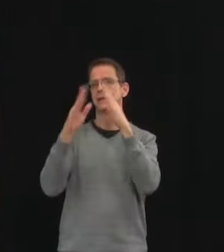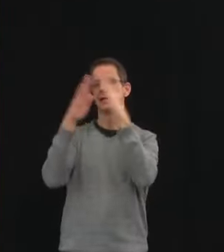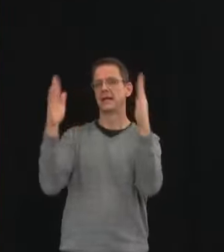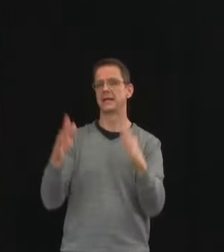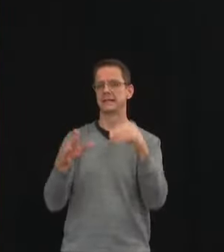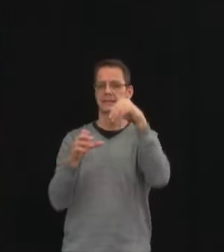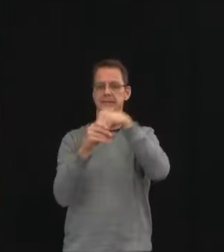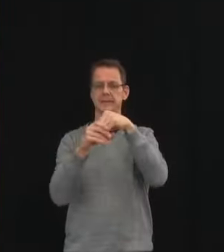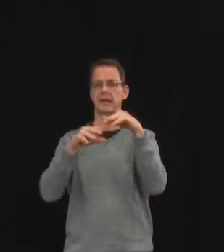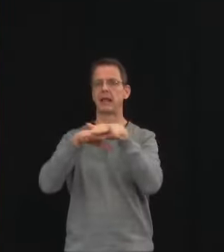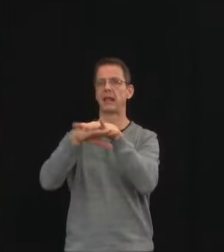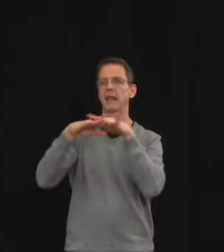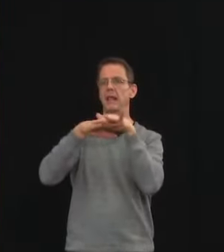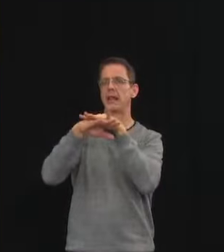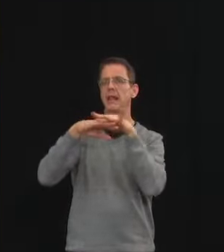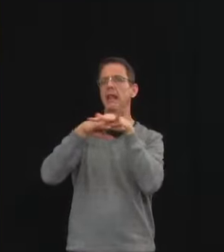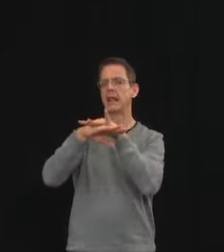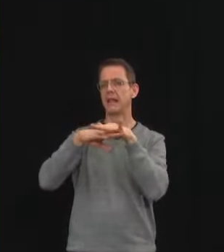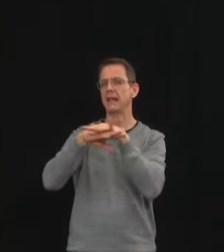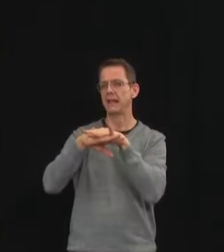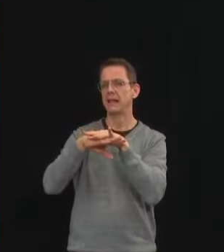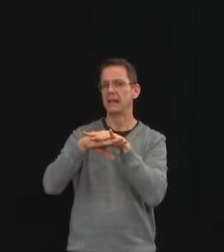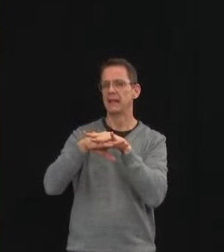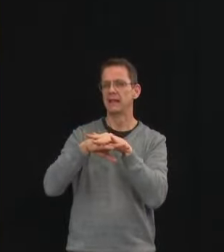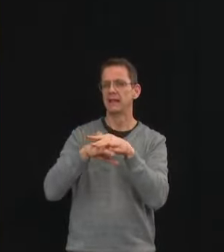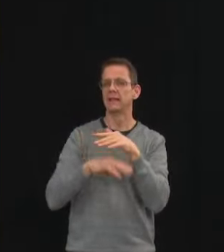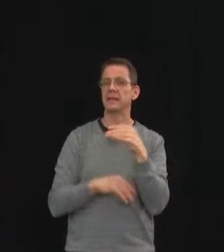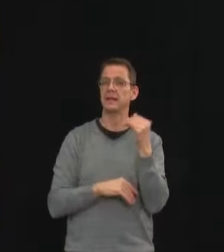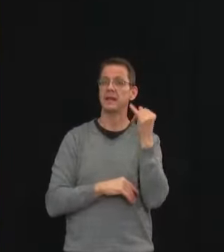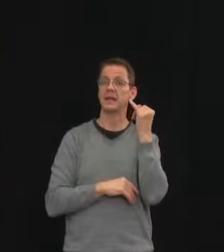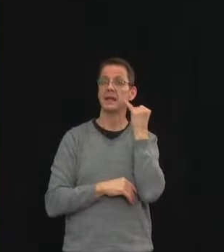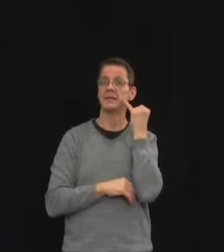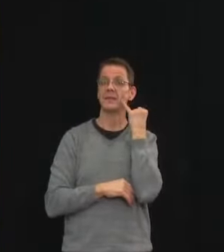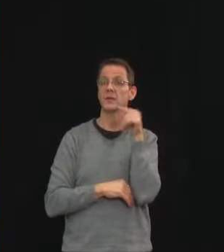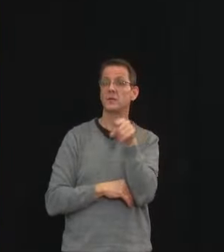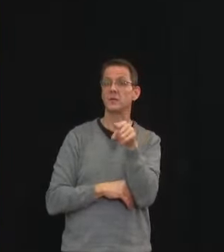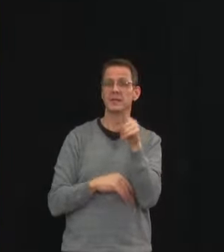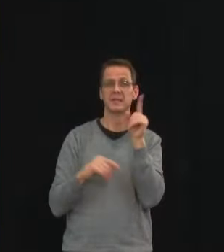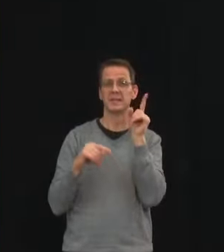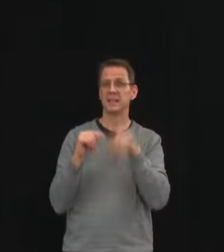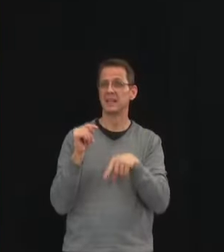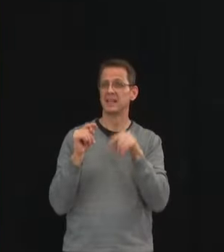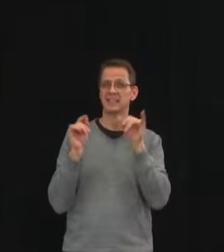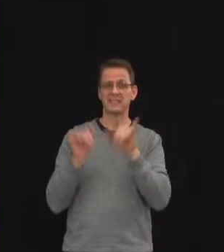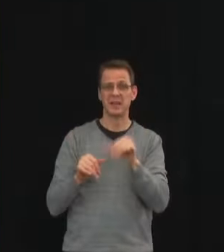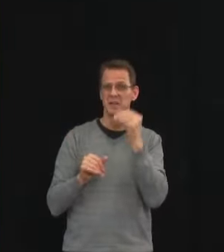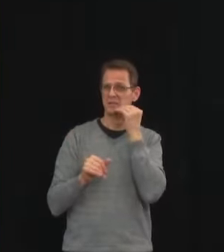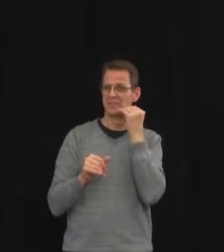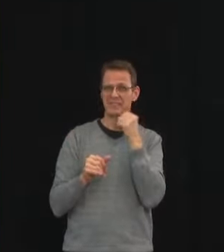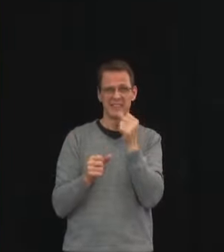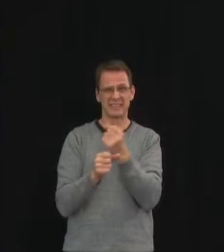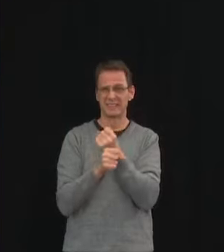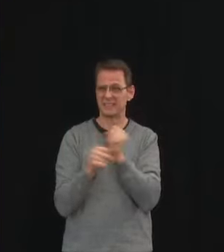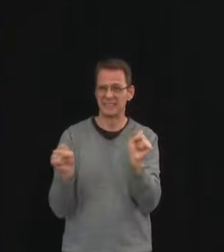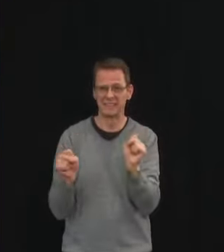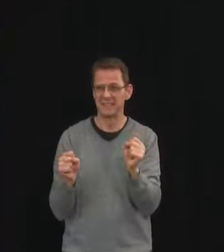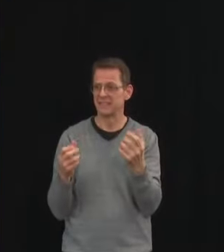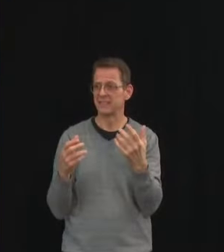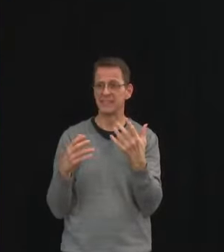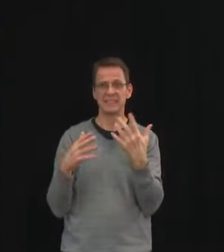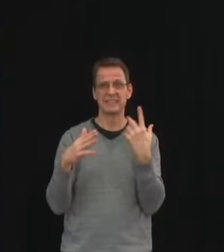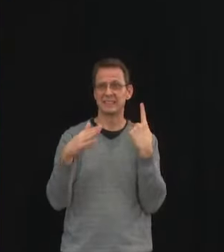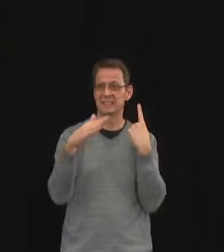are offering free voluntary hotel stays with isolation payments to support your